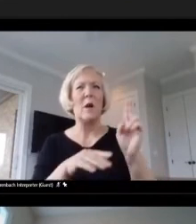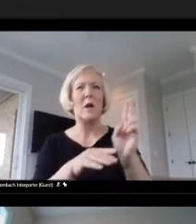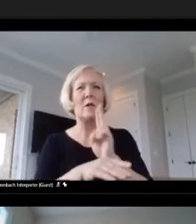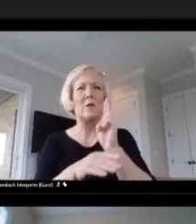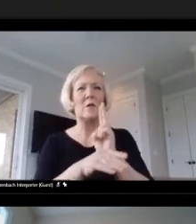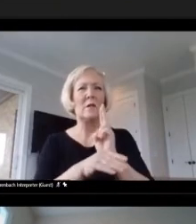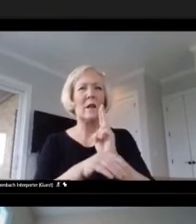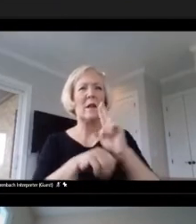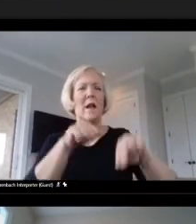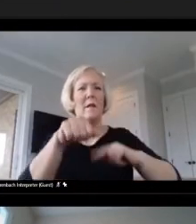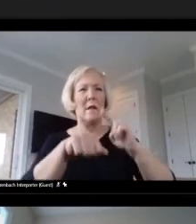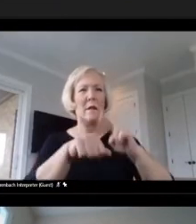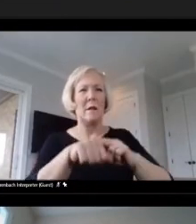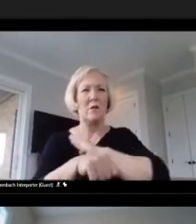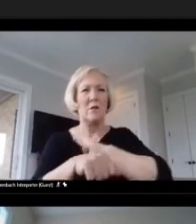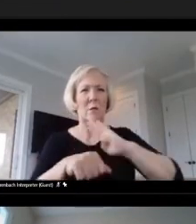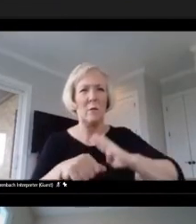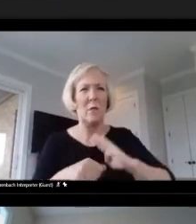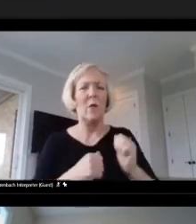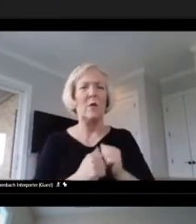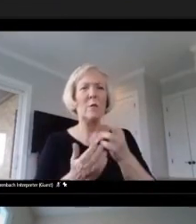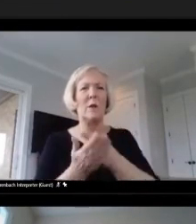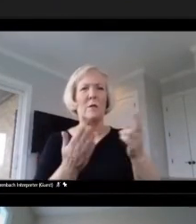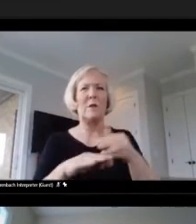resources at Western Kentucky University?